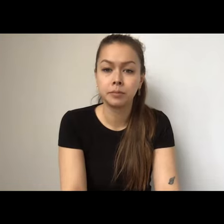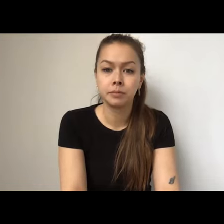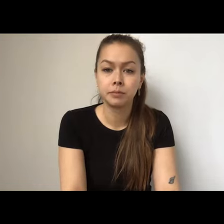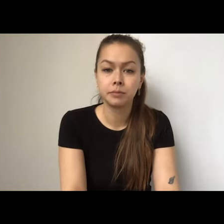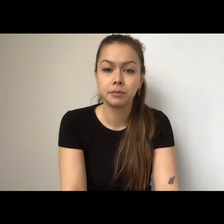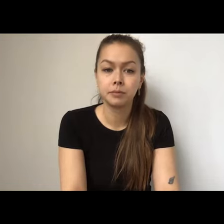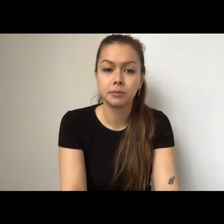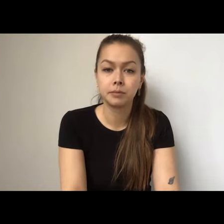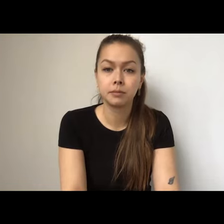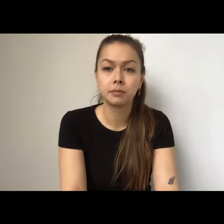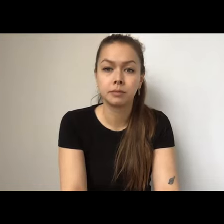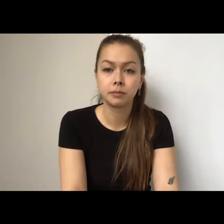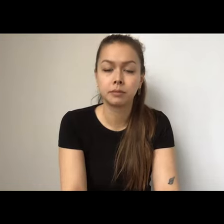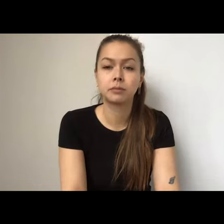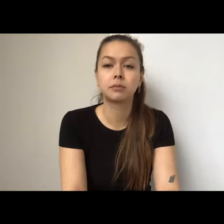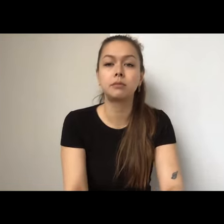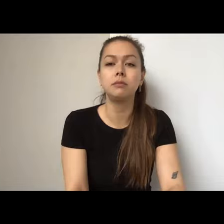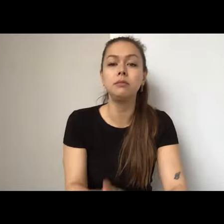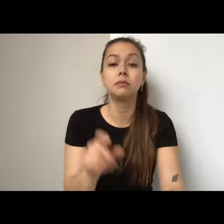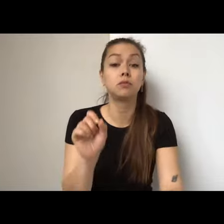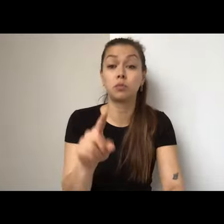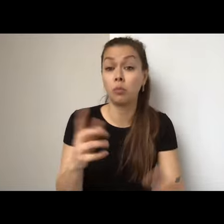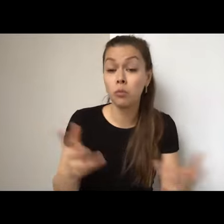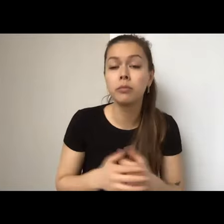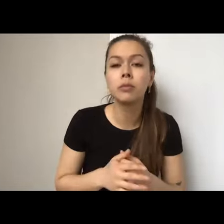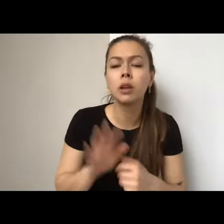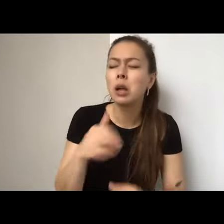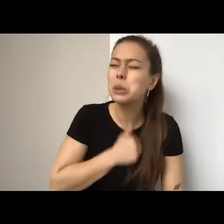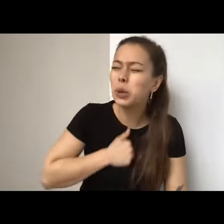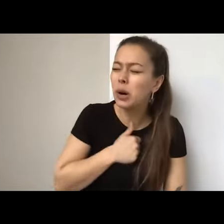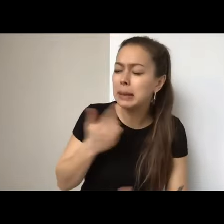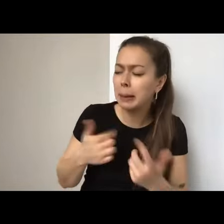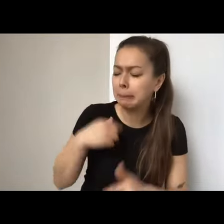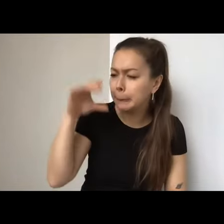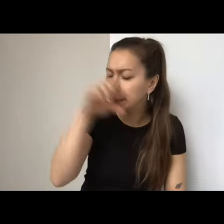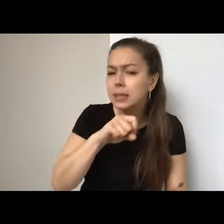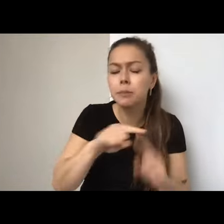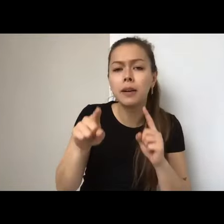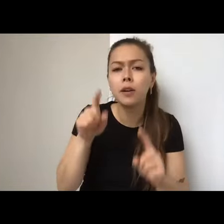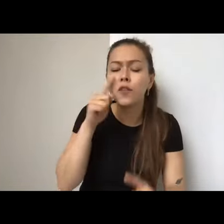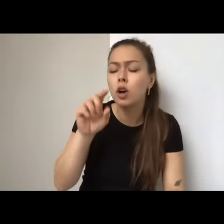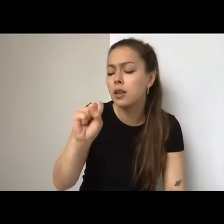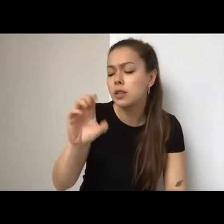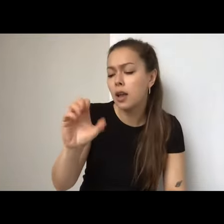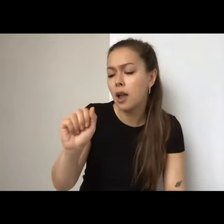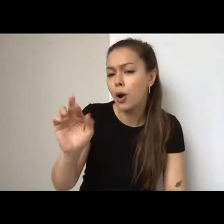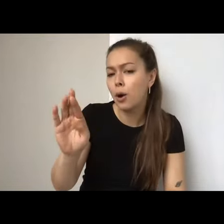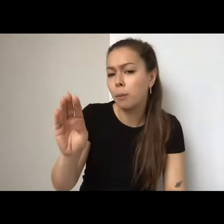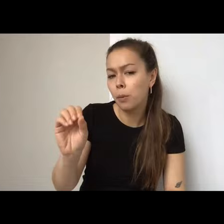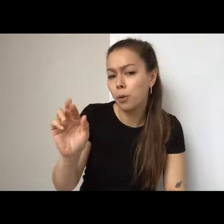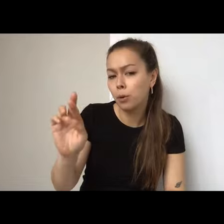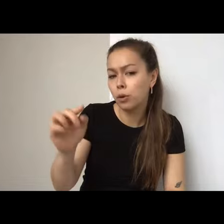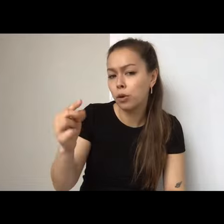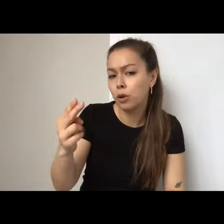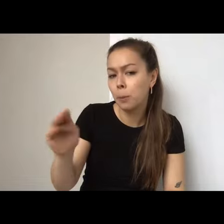One opened. Sorry if I missed this, but for Scarborough Made, what was the allocated grant and what exactly was it used